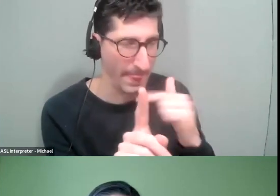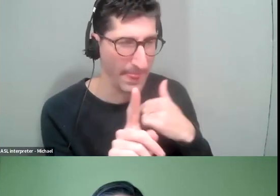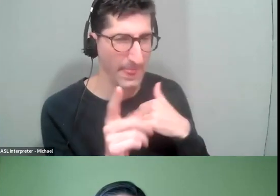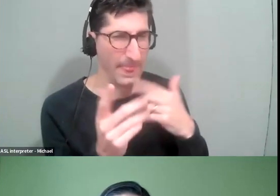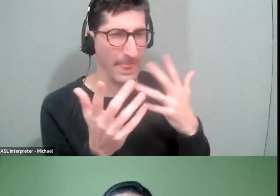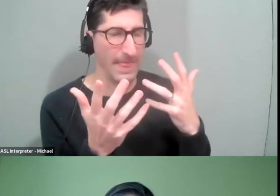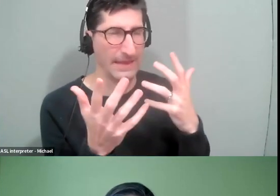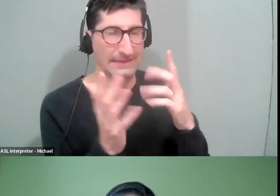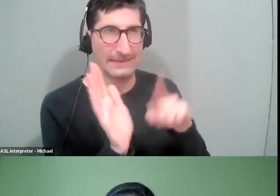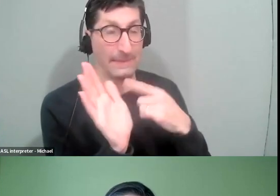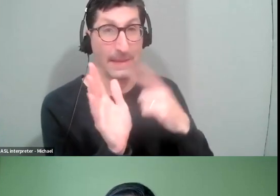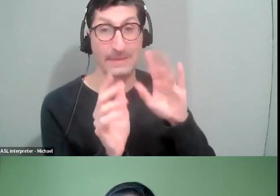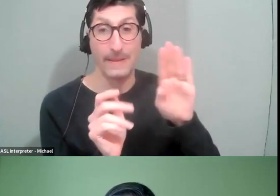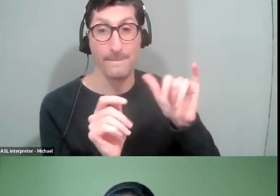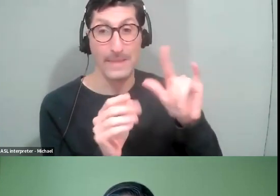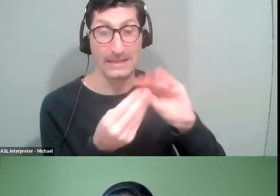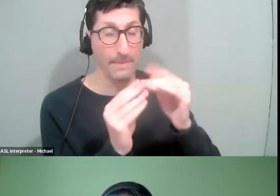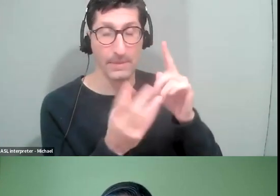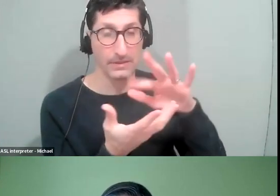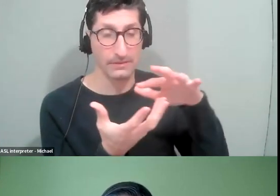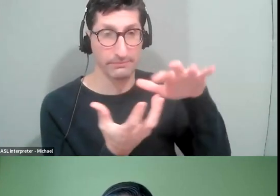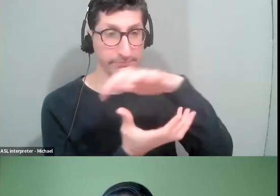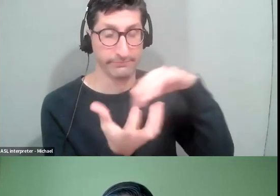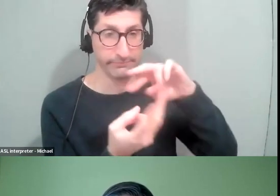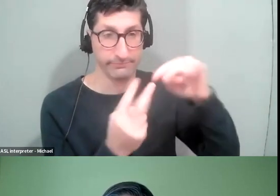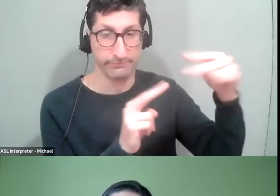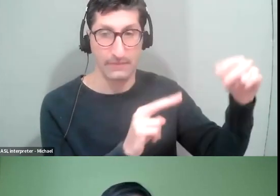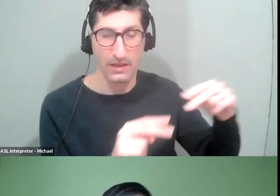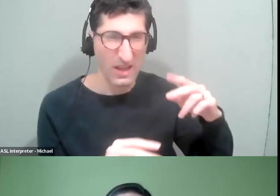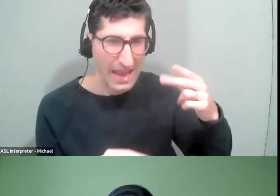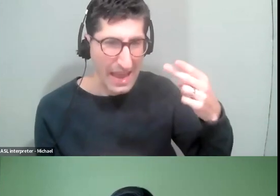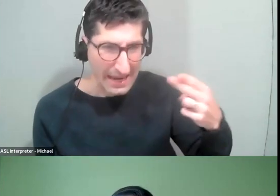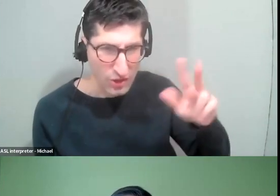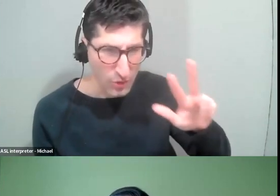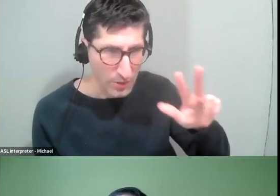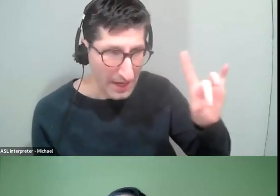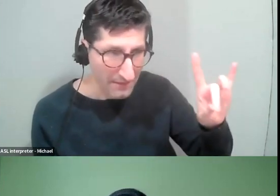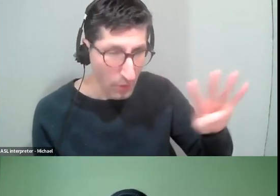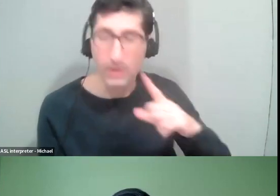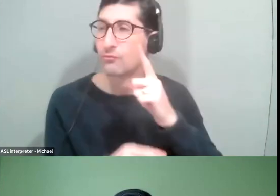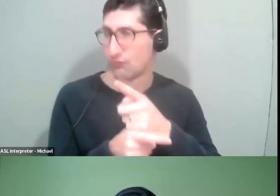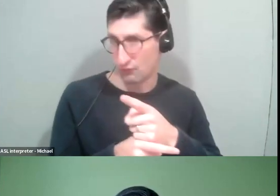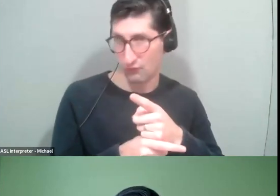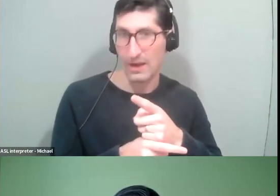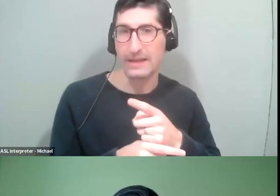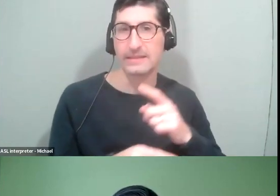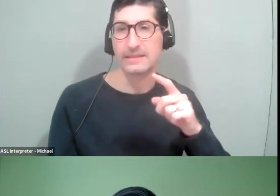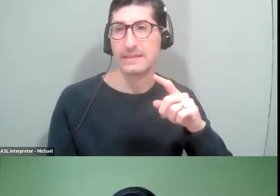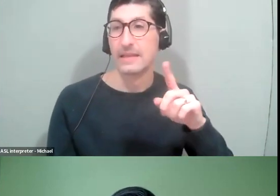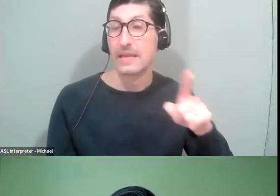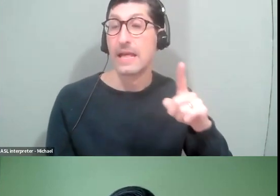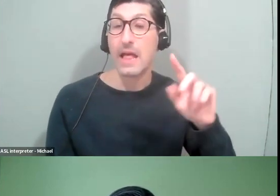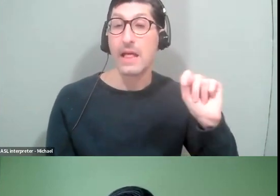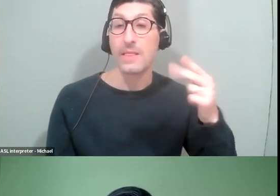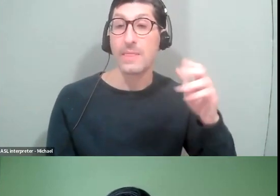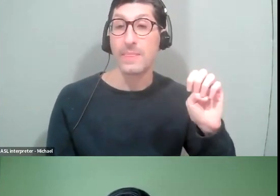forget the bill numbers. You were asking about H three, three, eight, four. Yep, and whether or not the ride, which is separate would be covered under